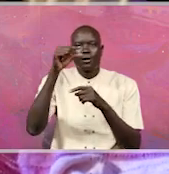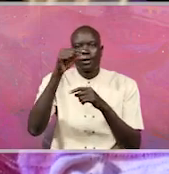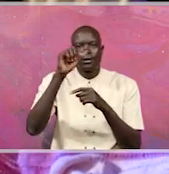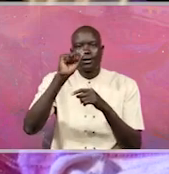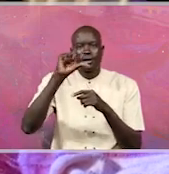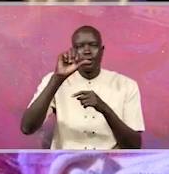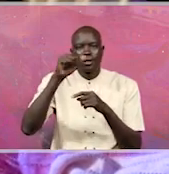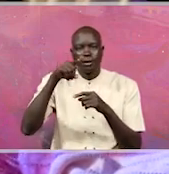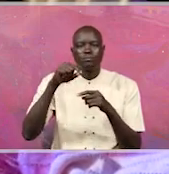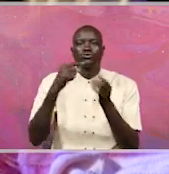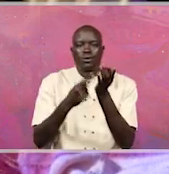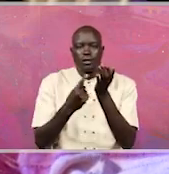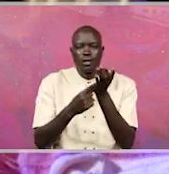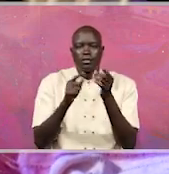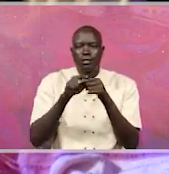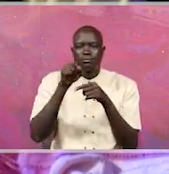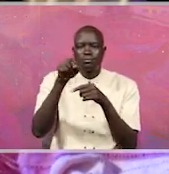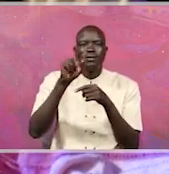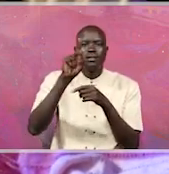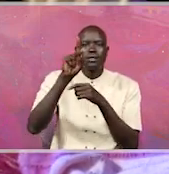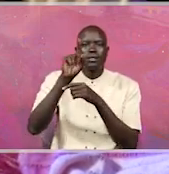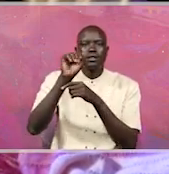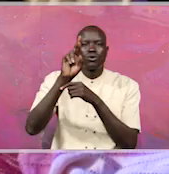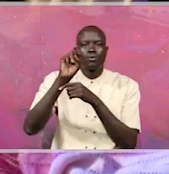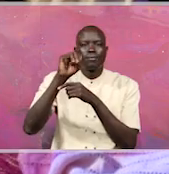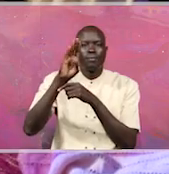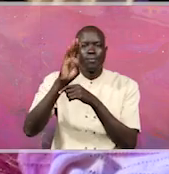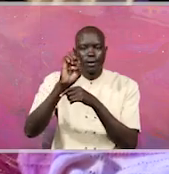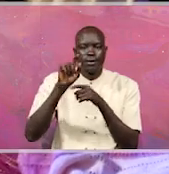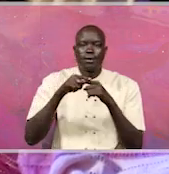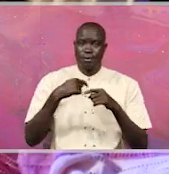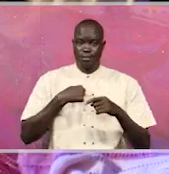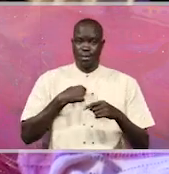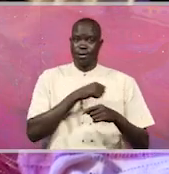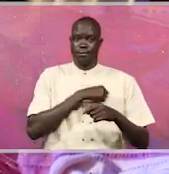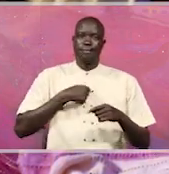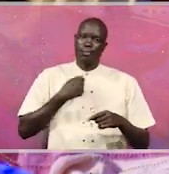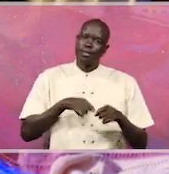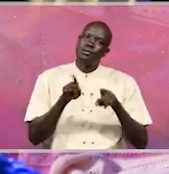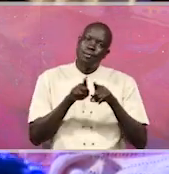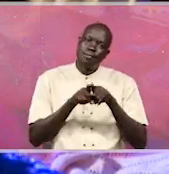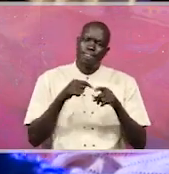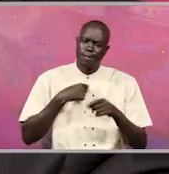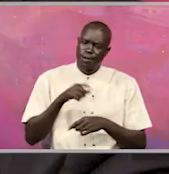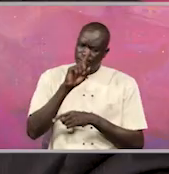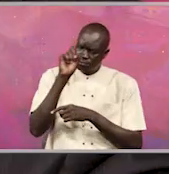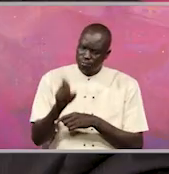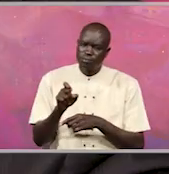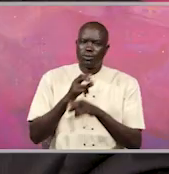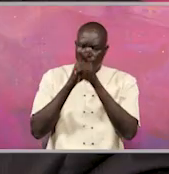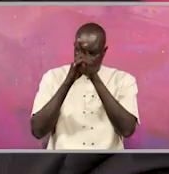Chirombe. And I'm a mother as well. My question goes to Honorable Okodo.